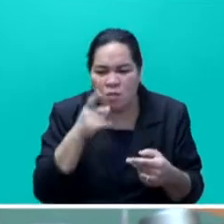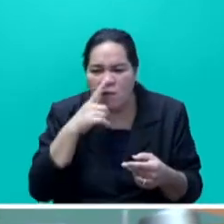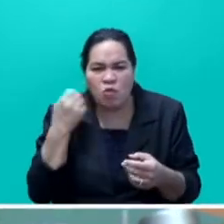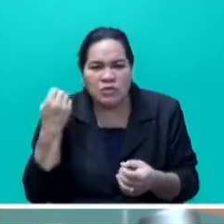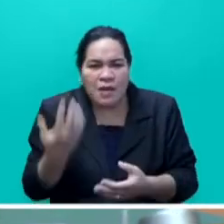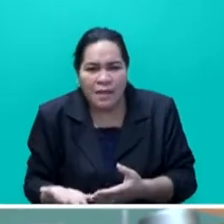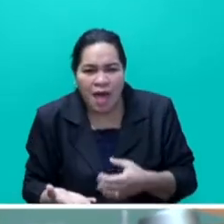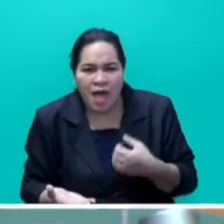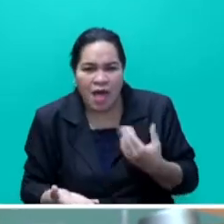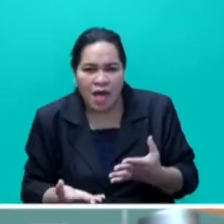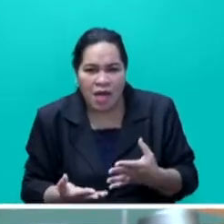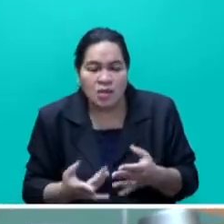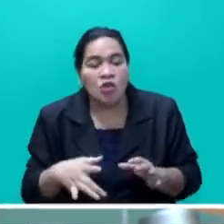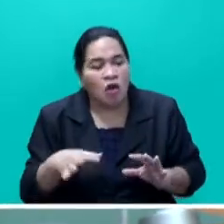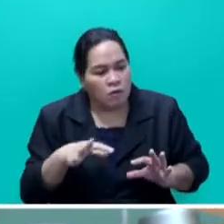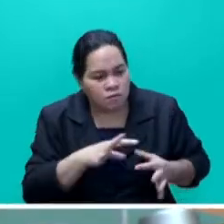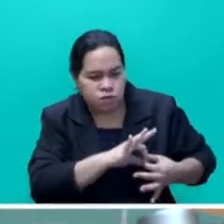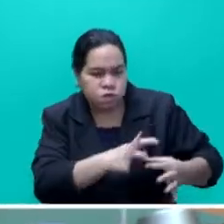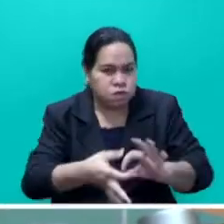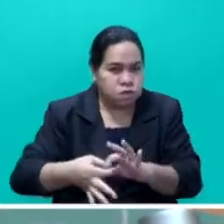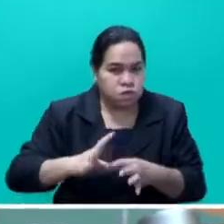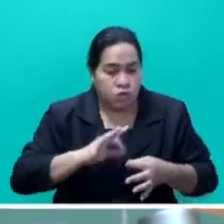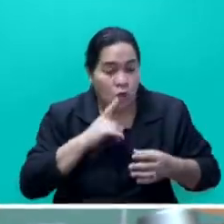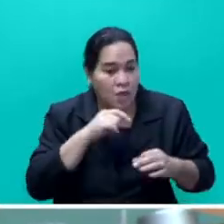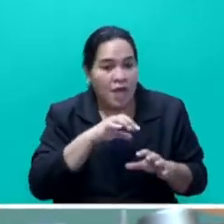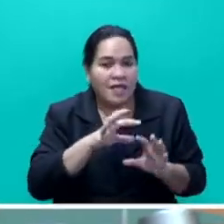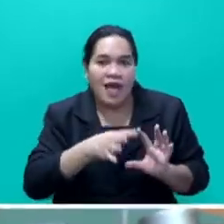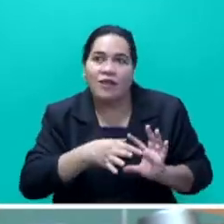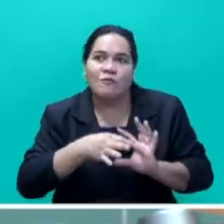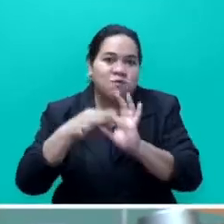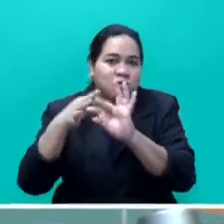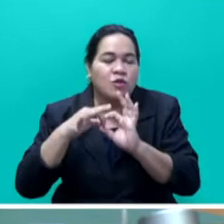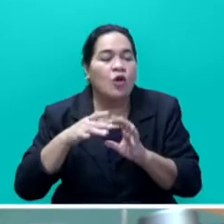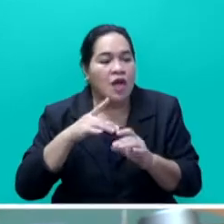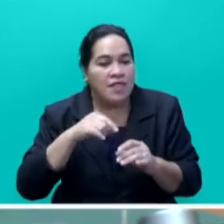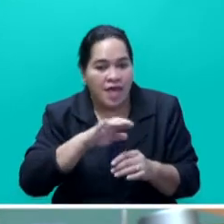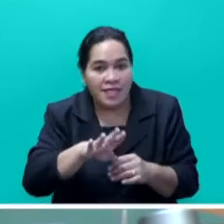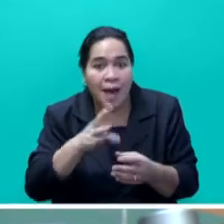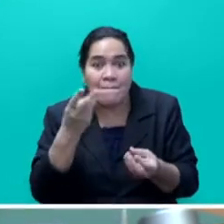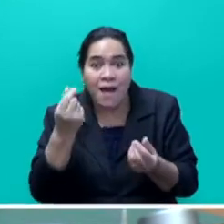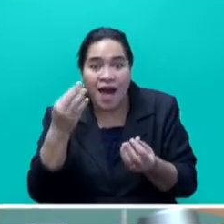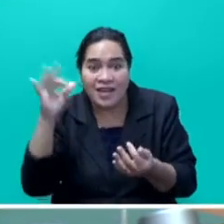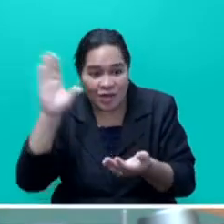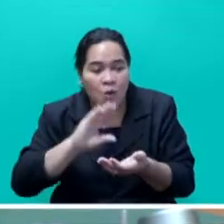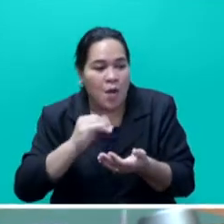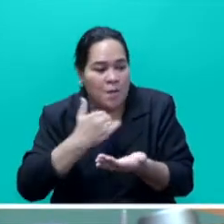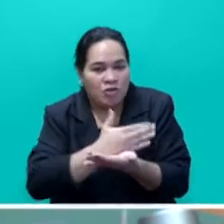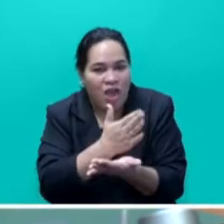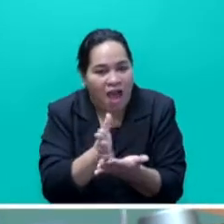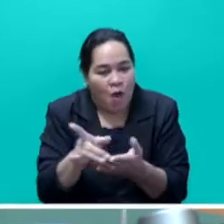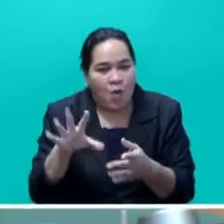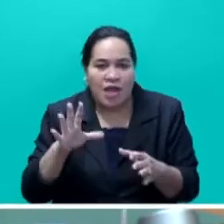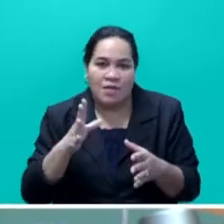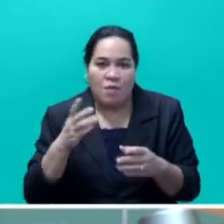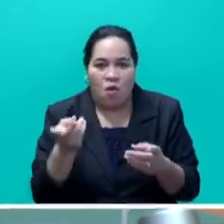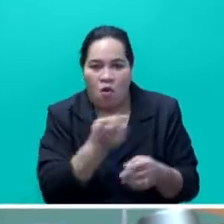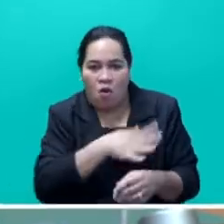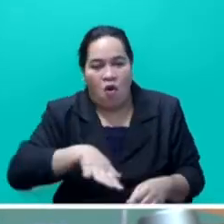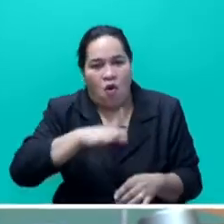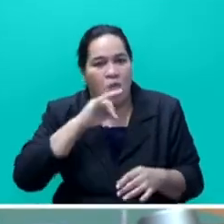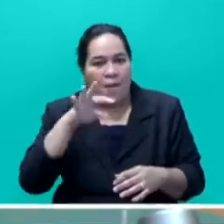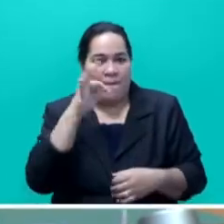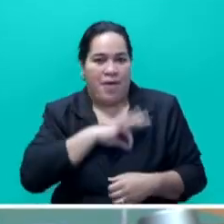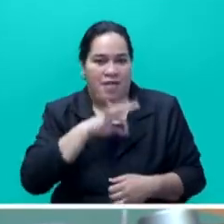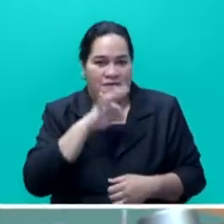all of them, they must participate, then they will share the surplus that is created by the agriculture, growing agriculture sector. Mr Speaker